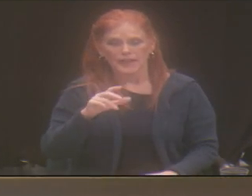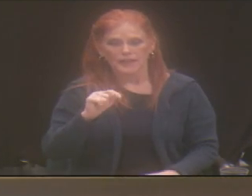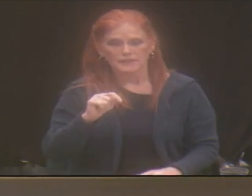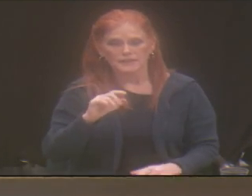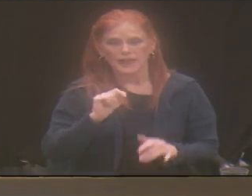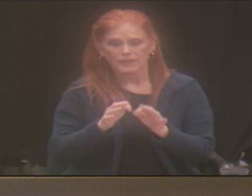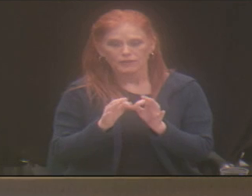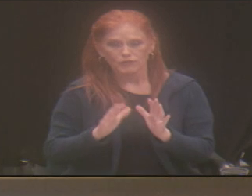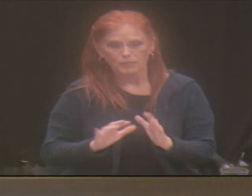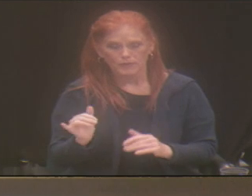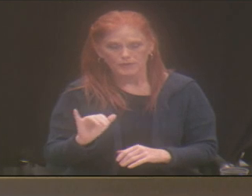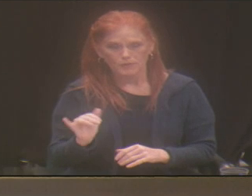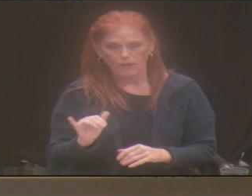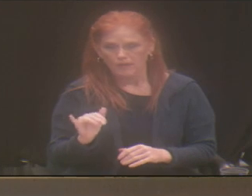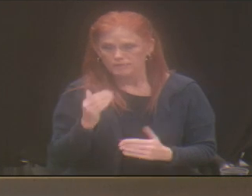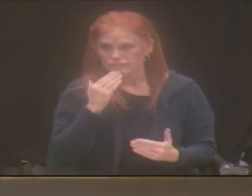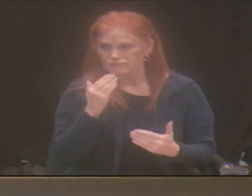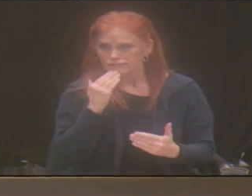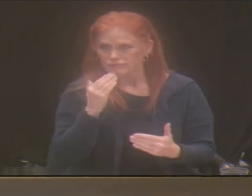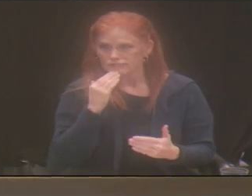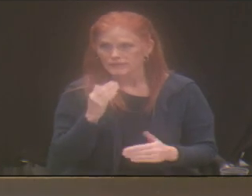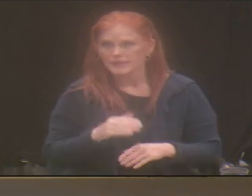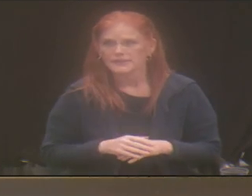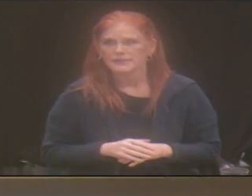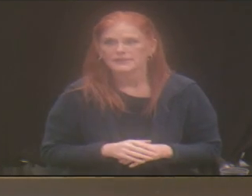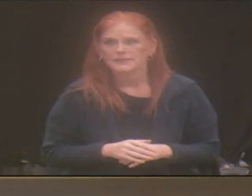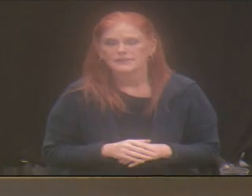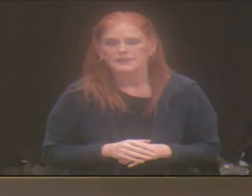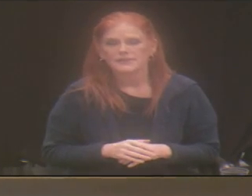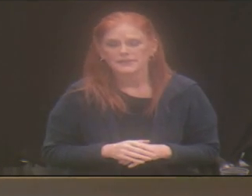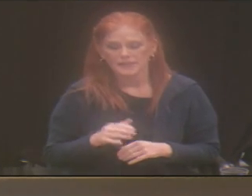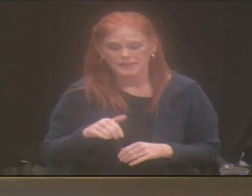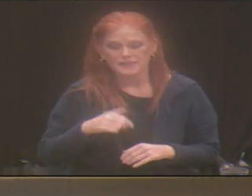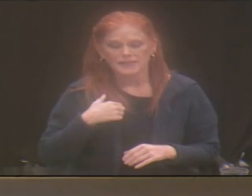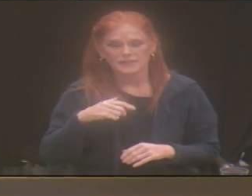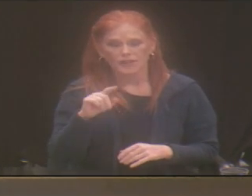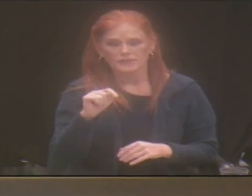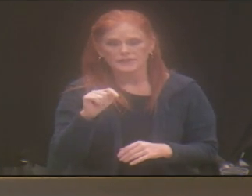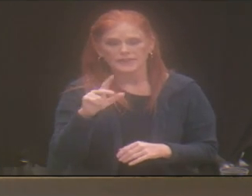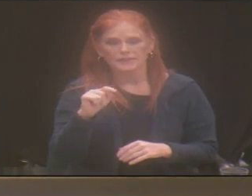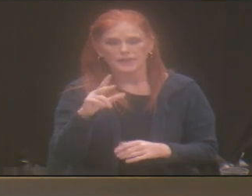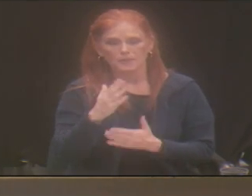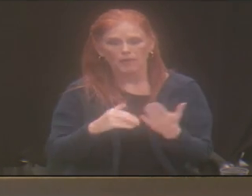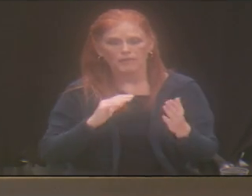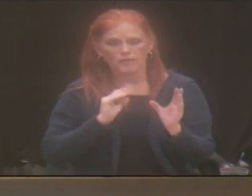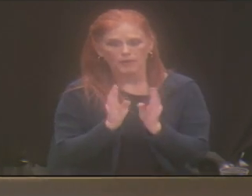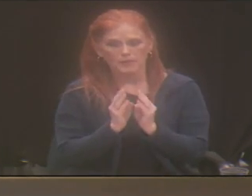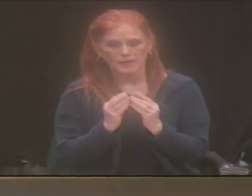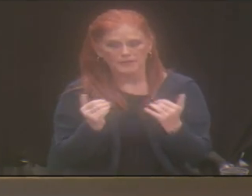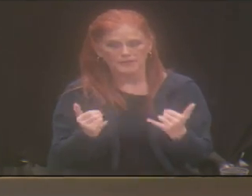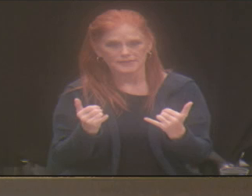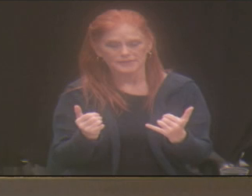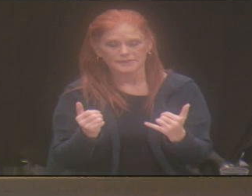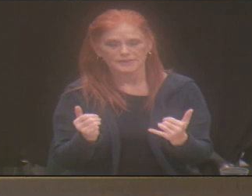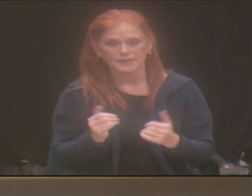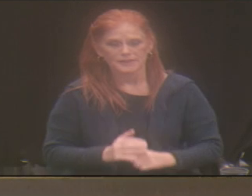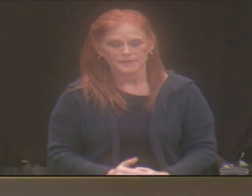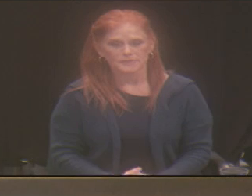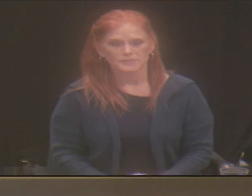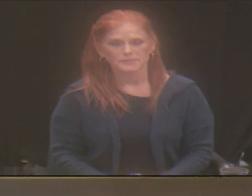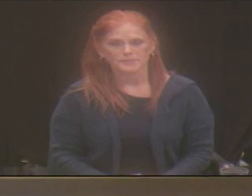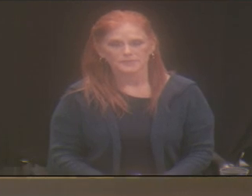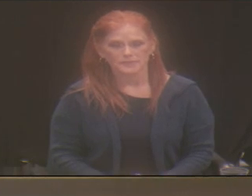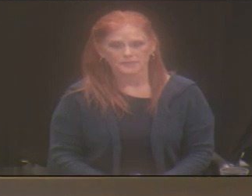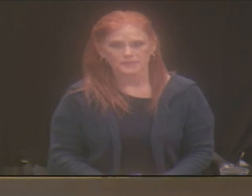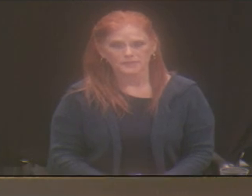interpreter to our televised portion of our meeting today. I am